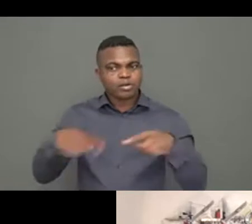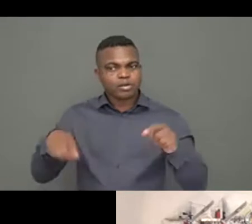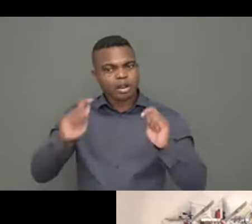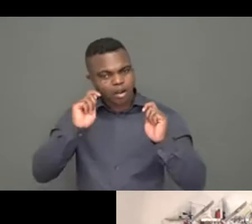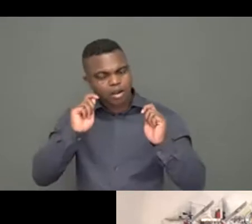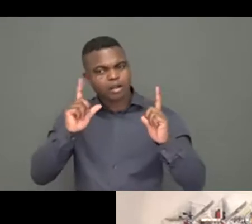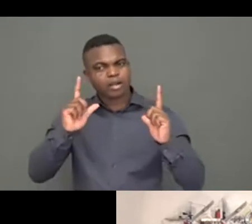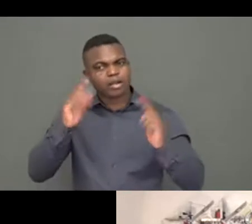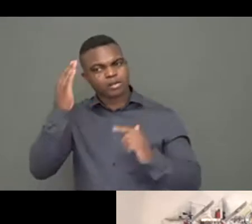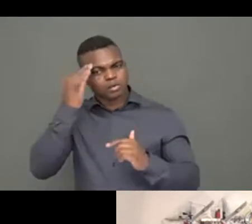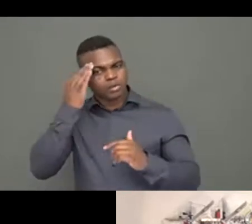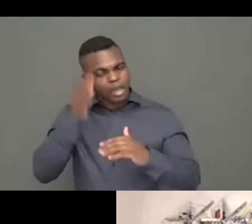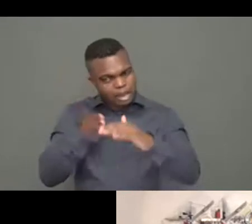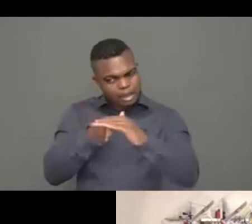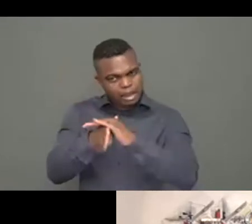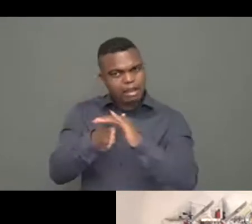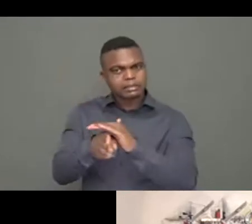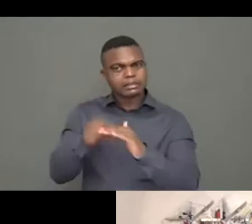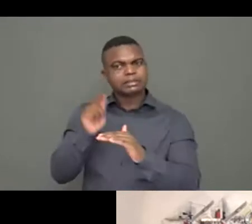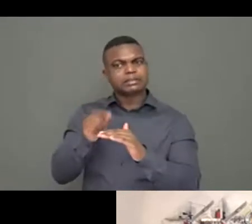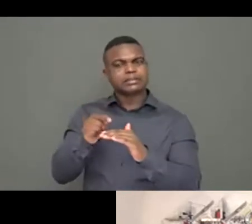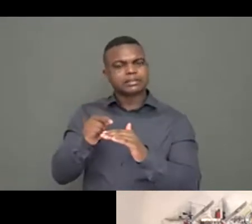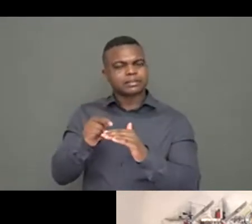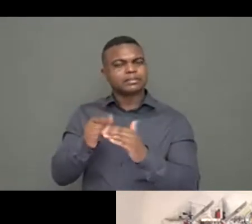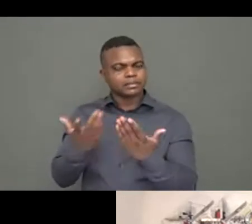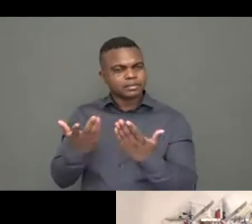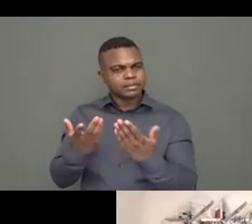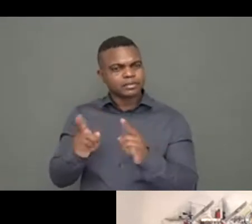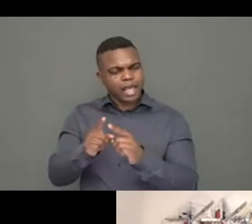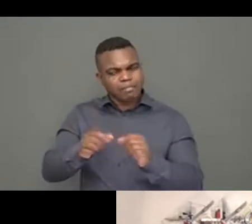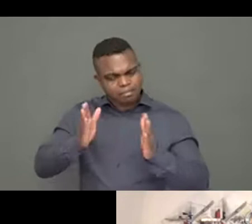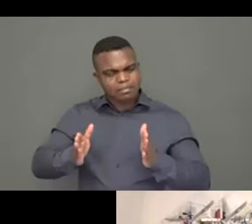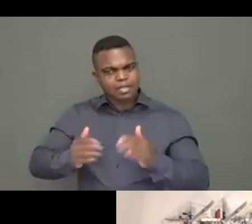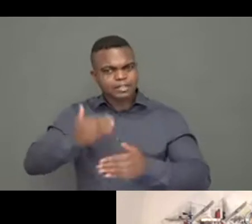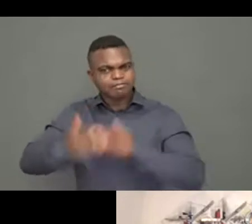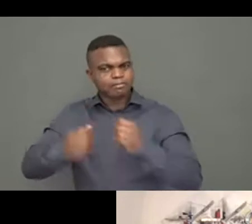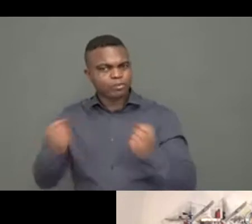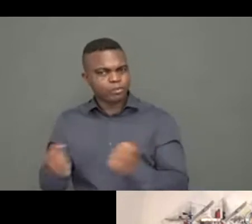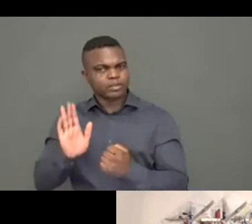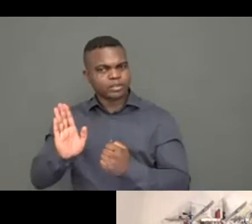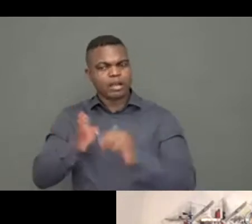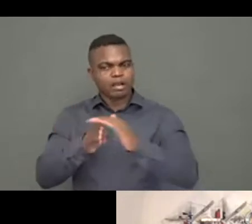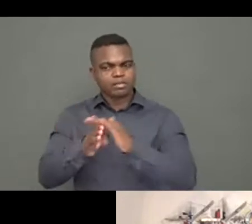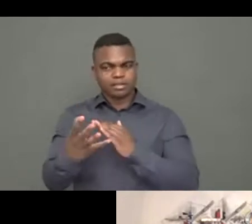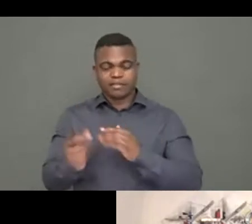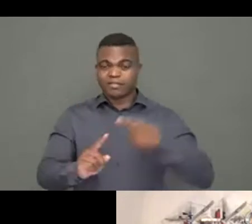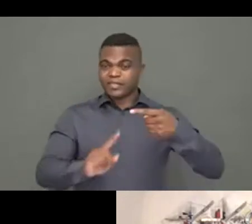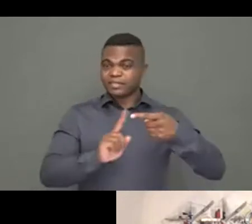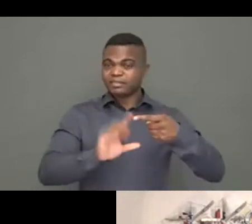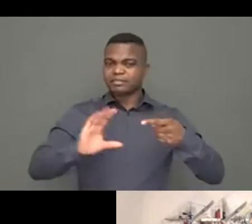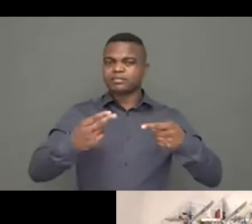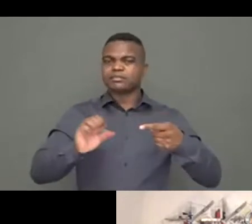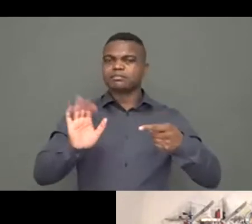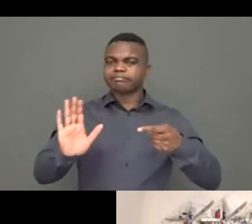methodology last year and published a new methodology to considerably reduce the